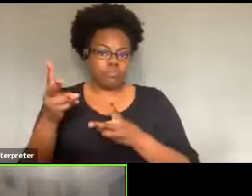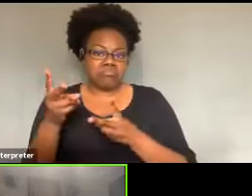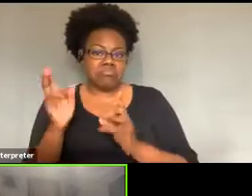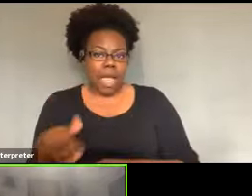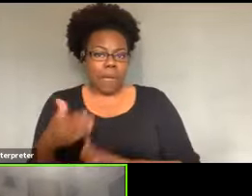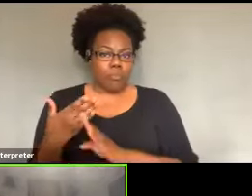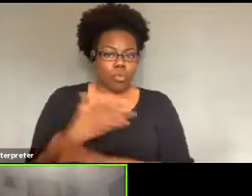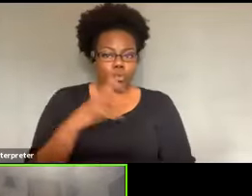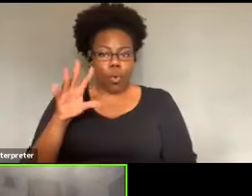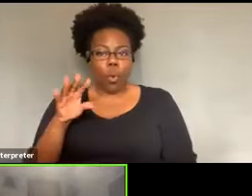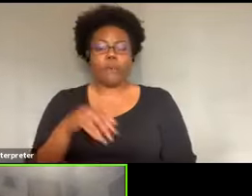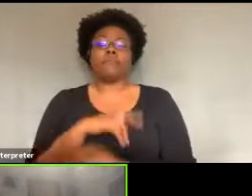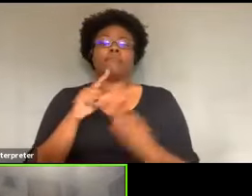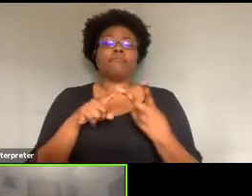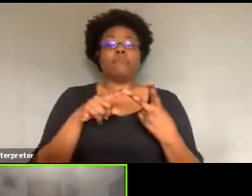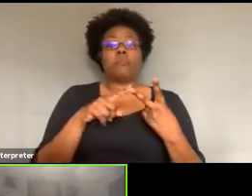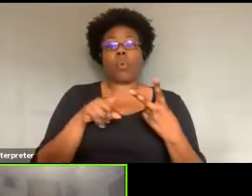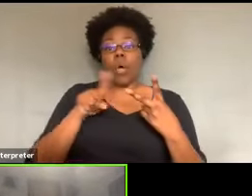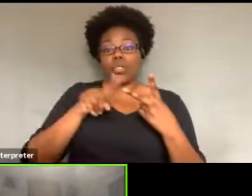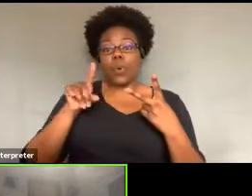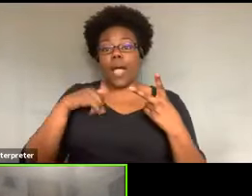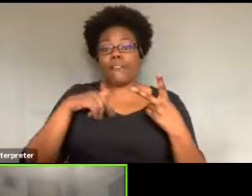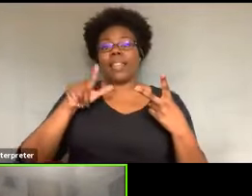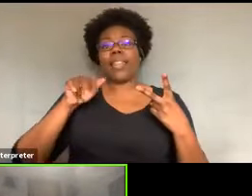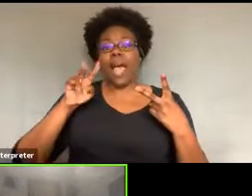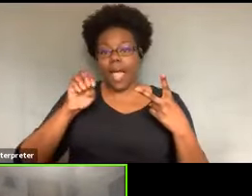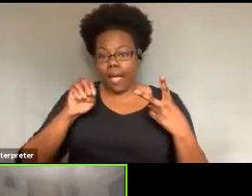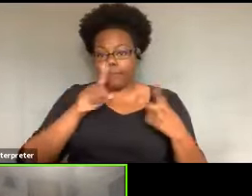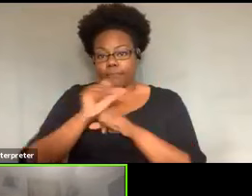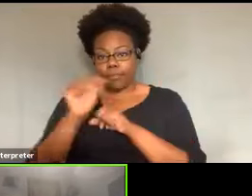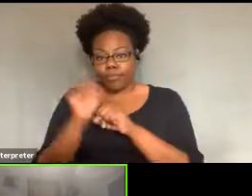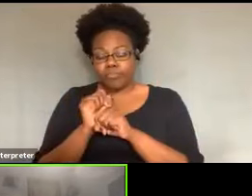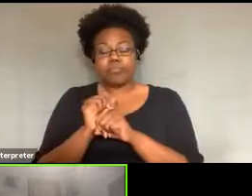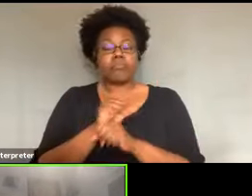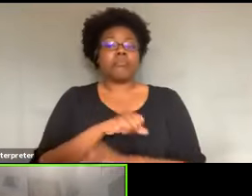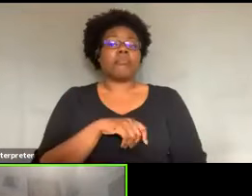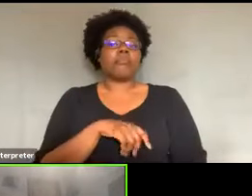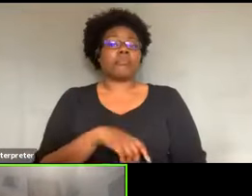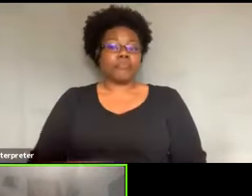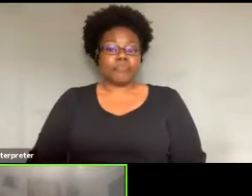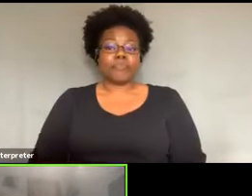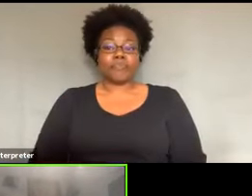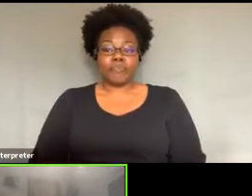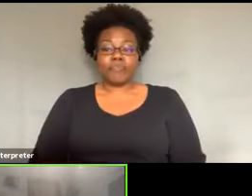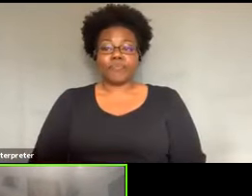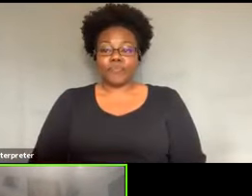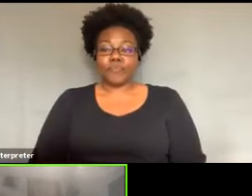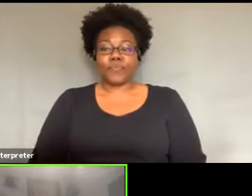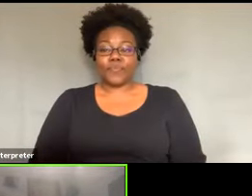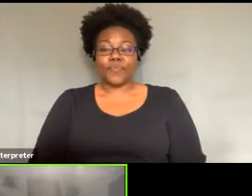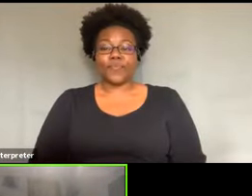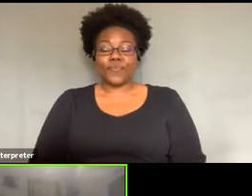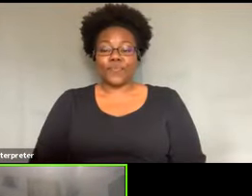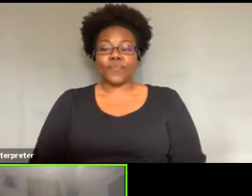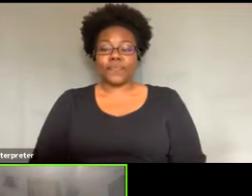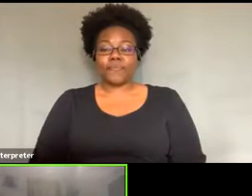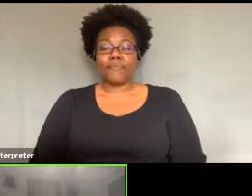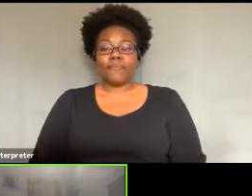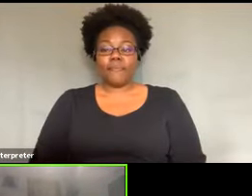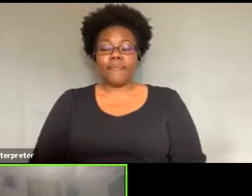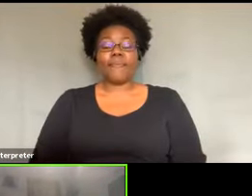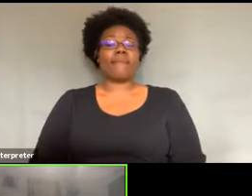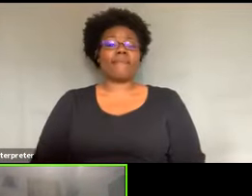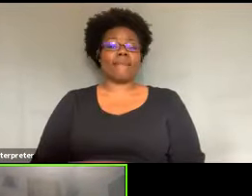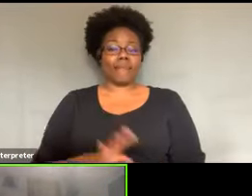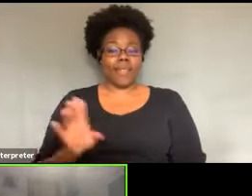into online, but Pima college has us covered. They, it's the dynamic, uh, tech crew from